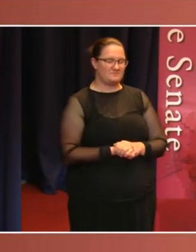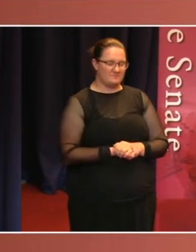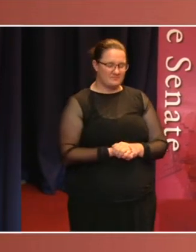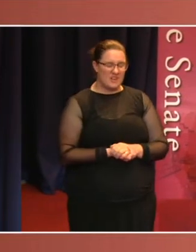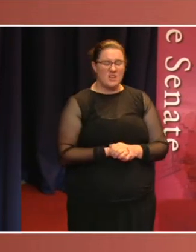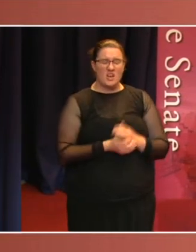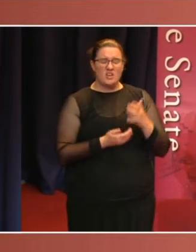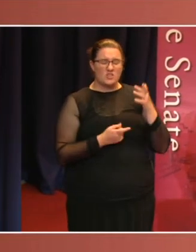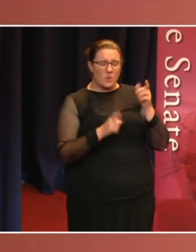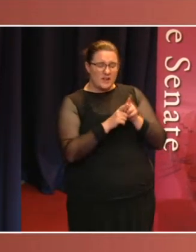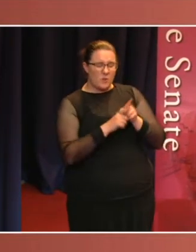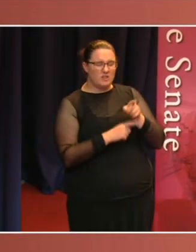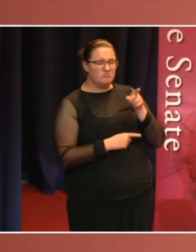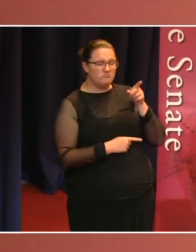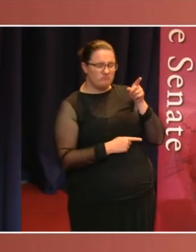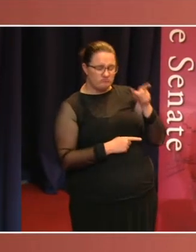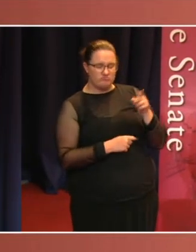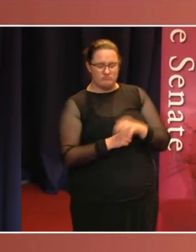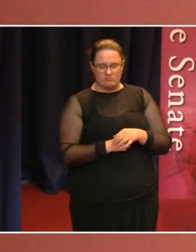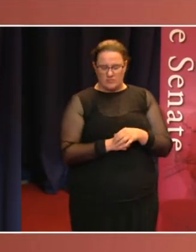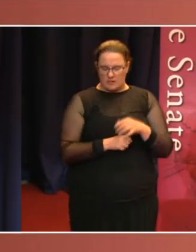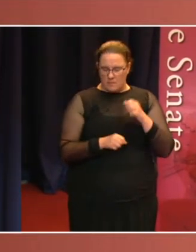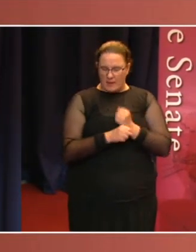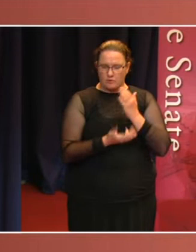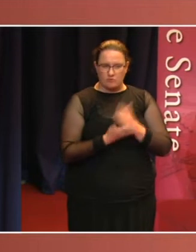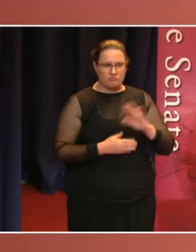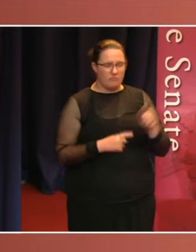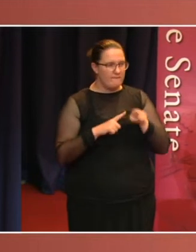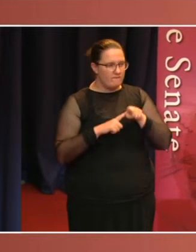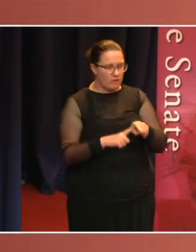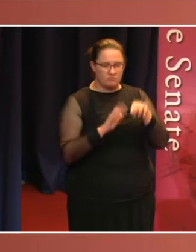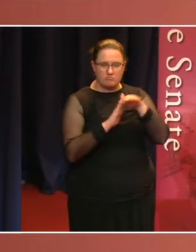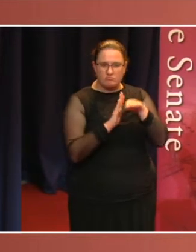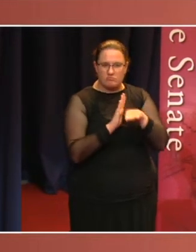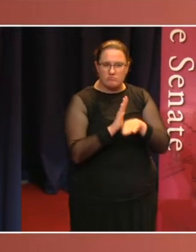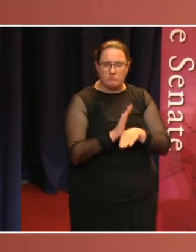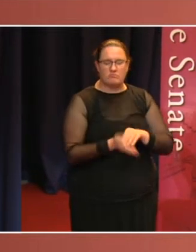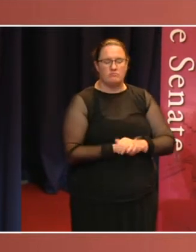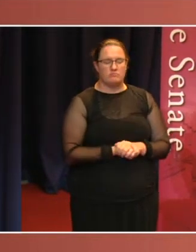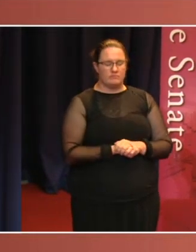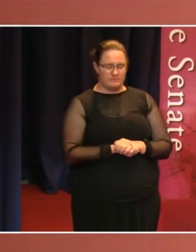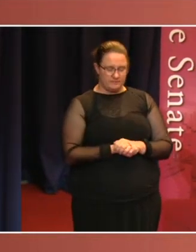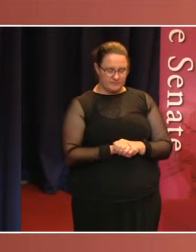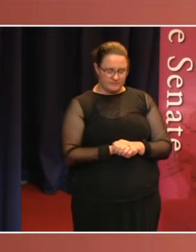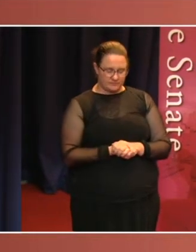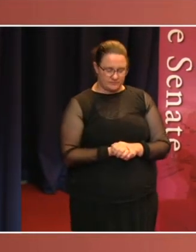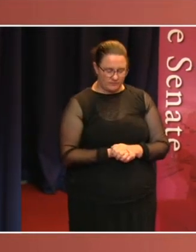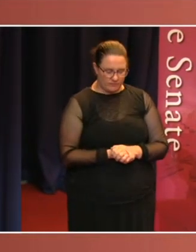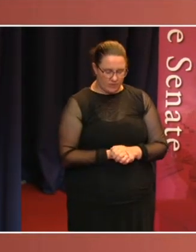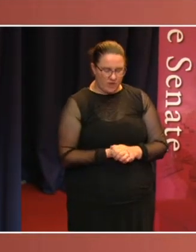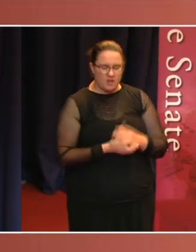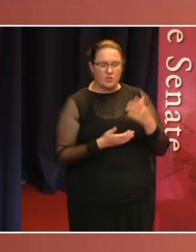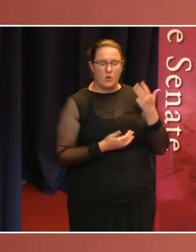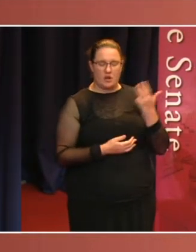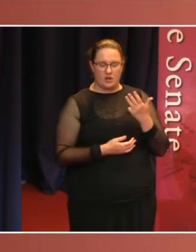Accountability. The first Senate was a prolific user of this power, but after the non-Labour parties combined into the Liberal Party in 1909,